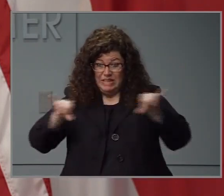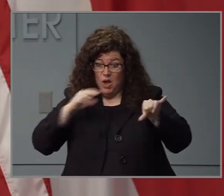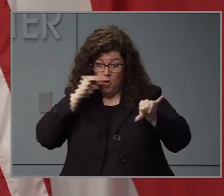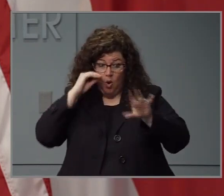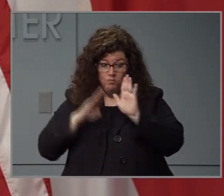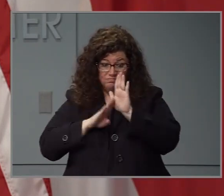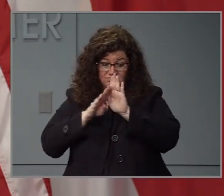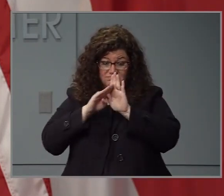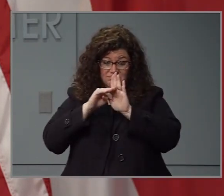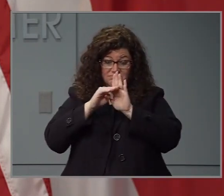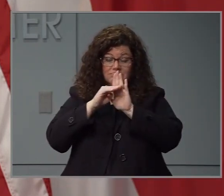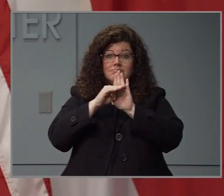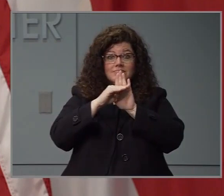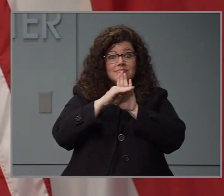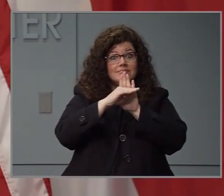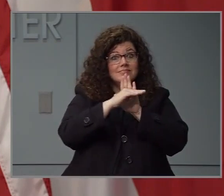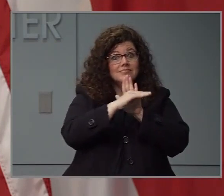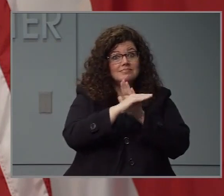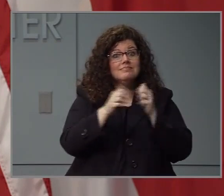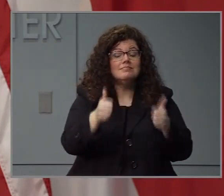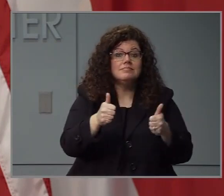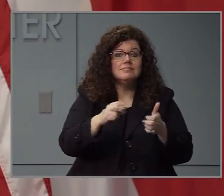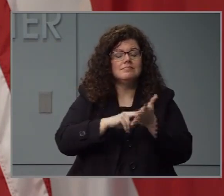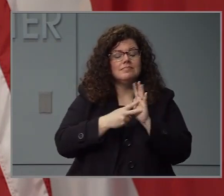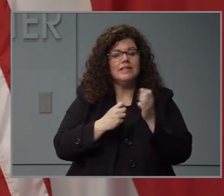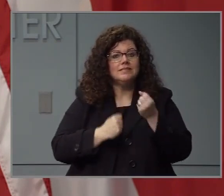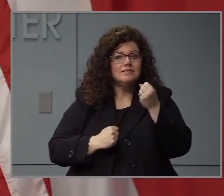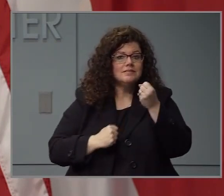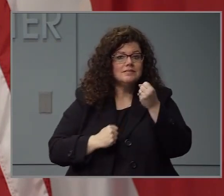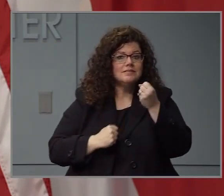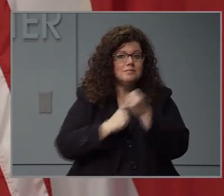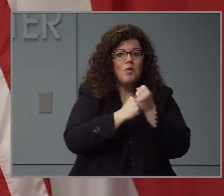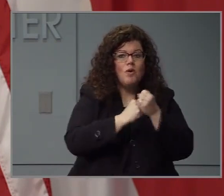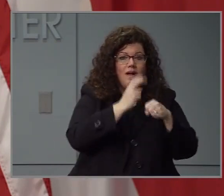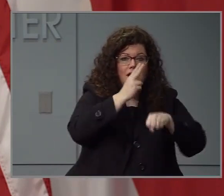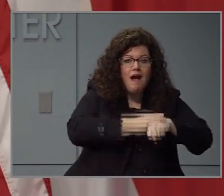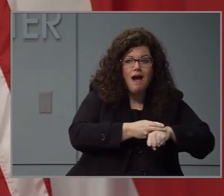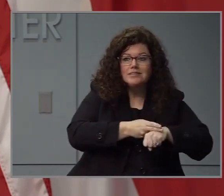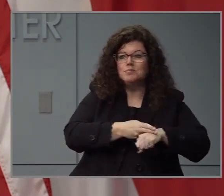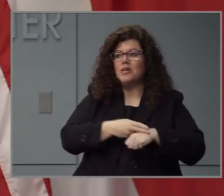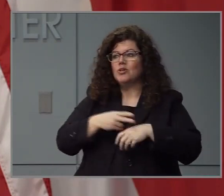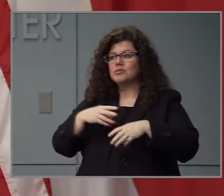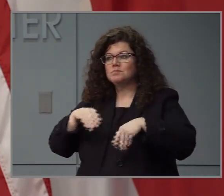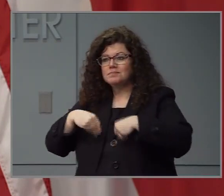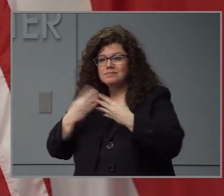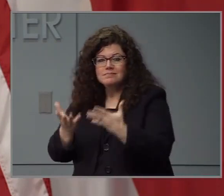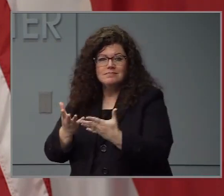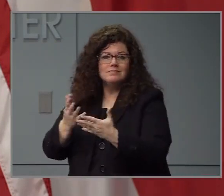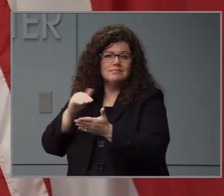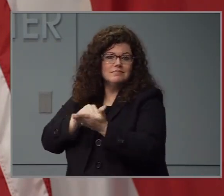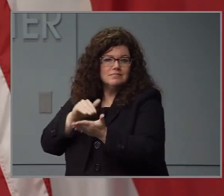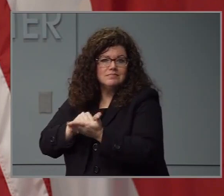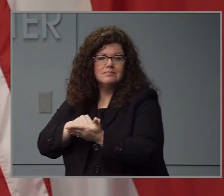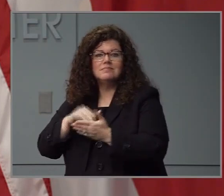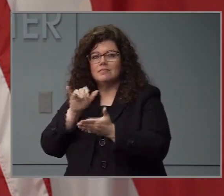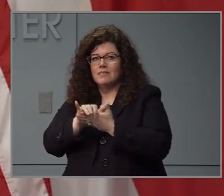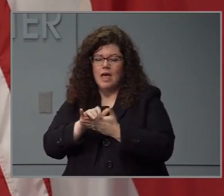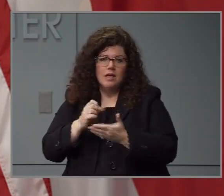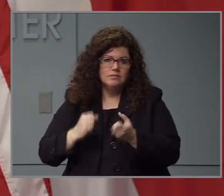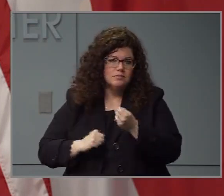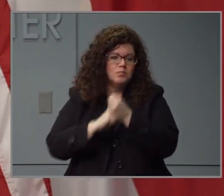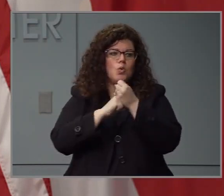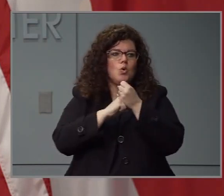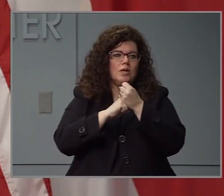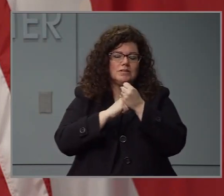for our health care system, our public safety agencies, and other essential functions. Please continue to